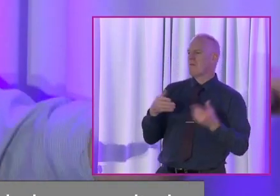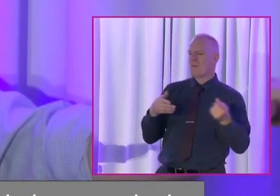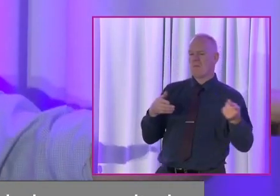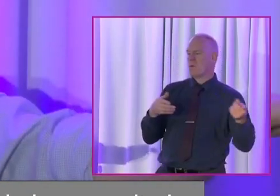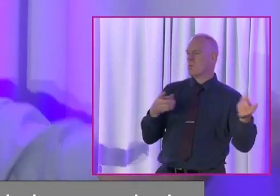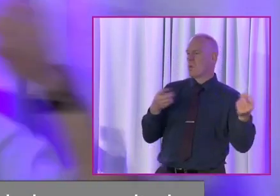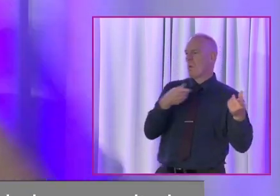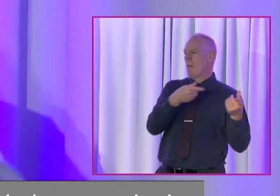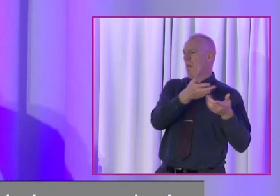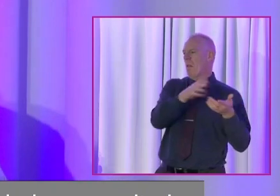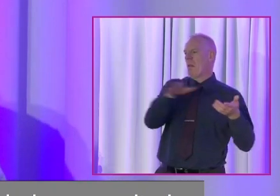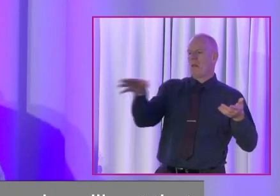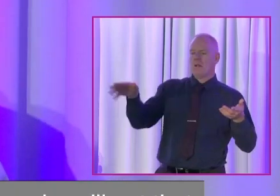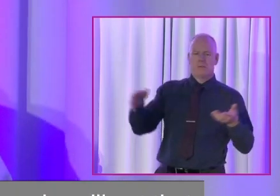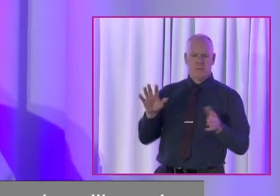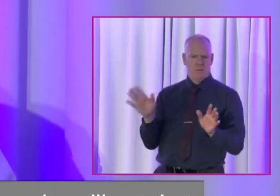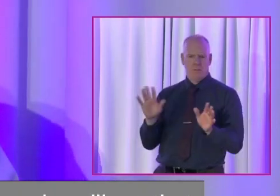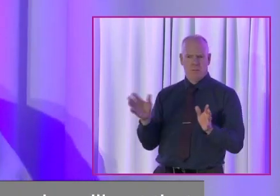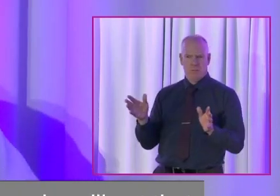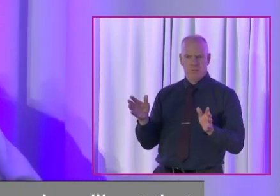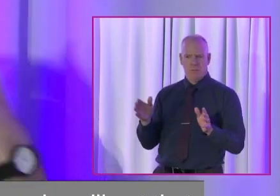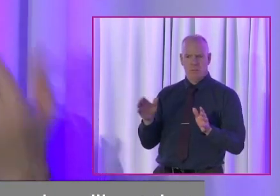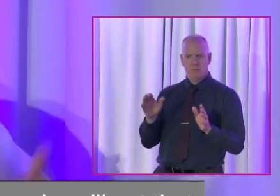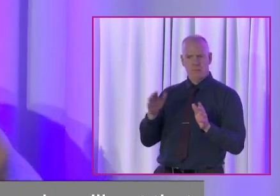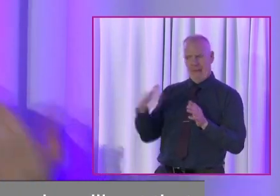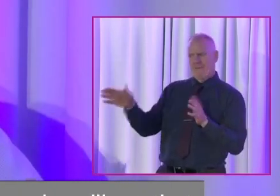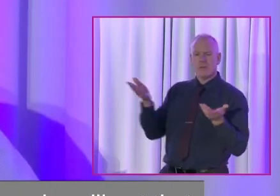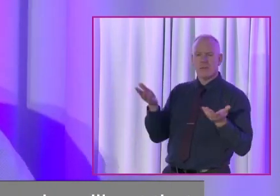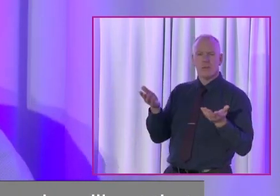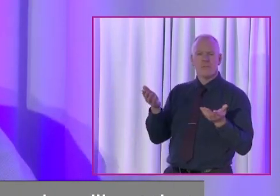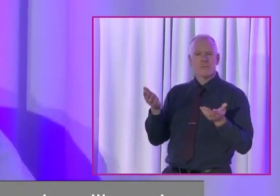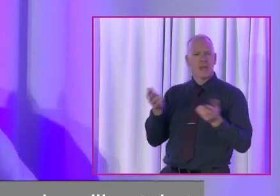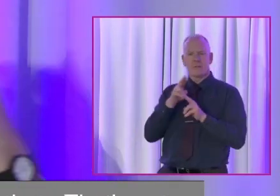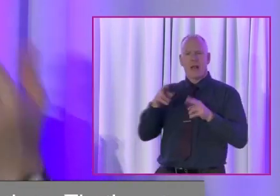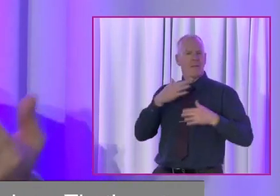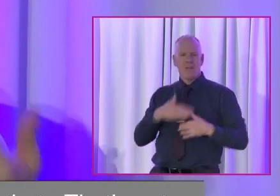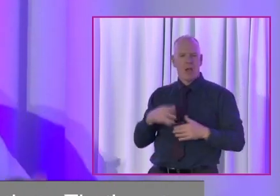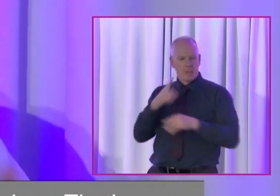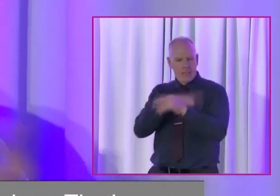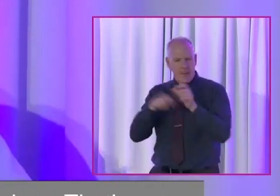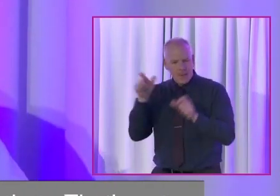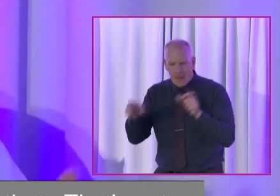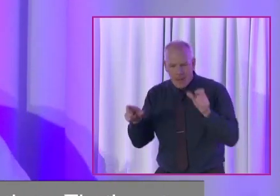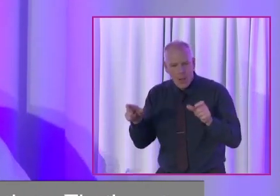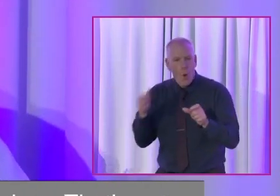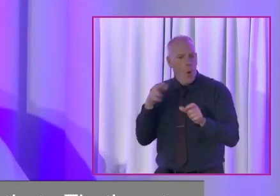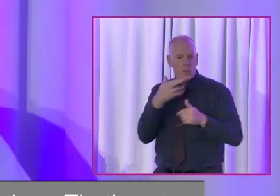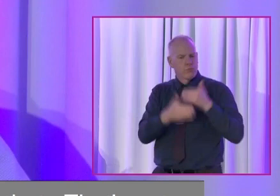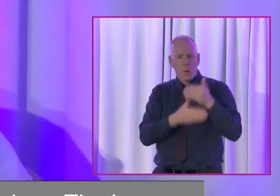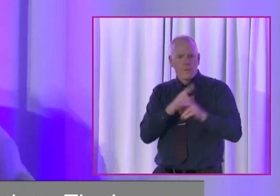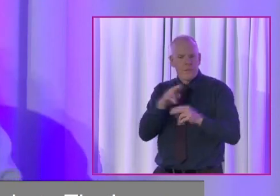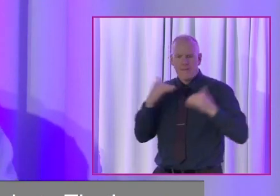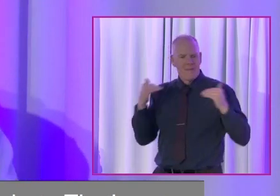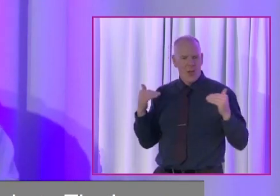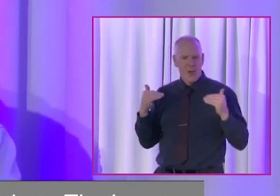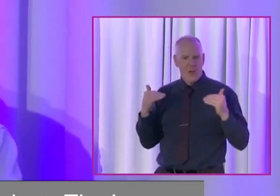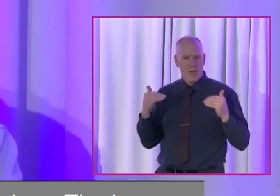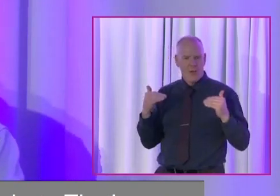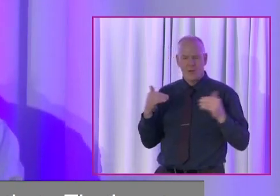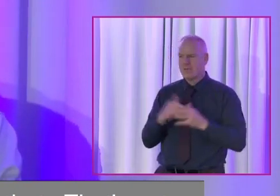over there to do a little bit on that. That's not necessarily fair on the disabled person or it's fair on the process itself, agency.